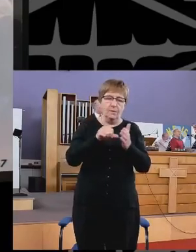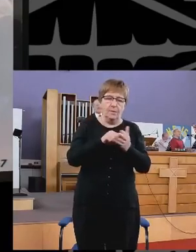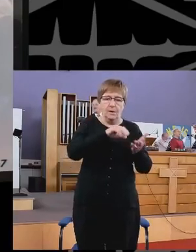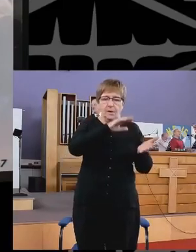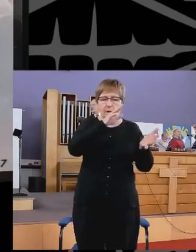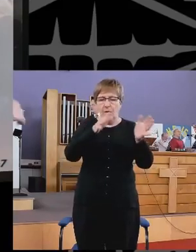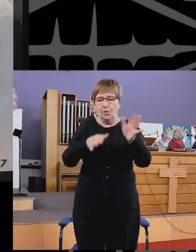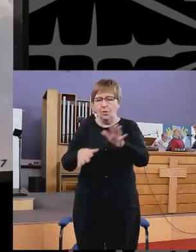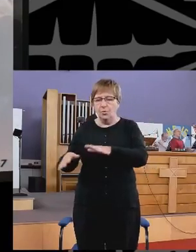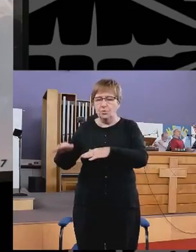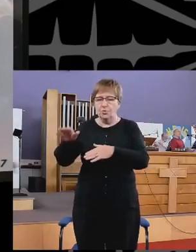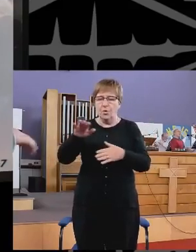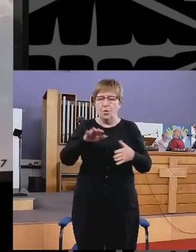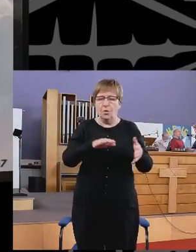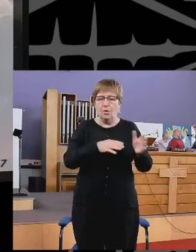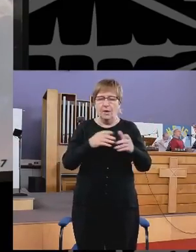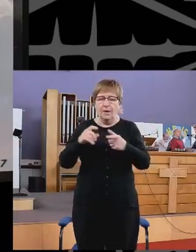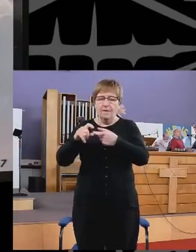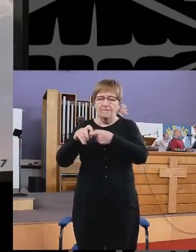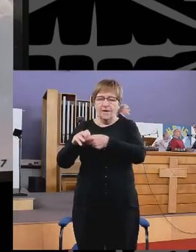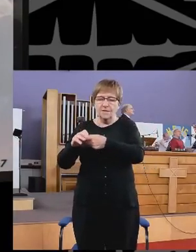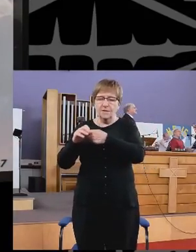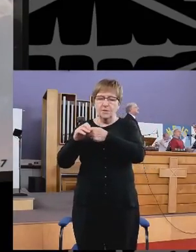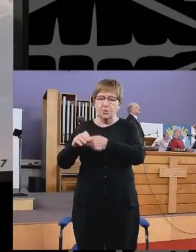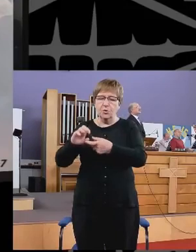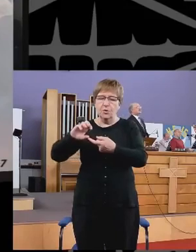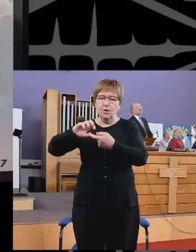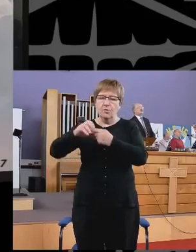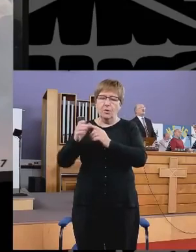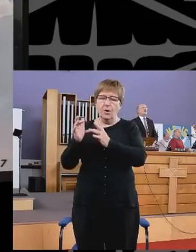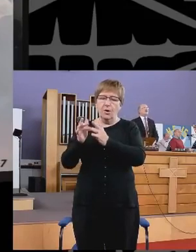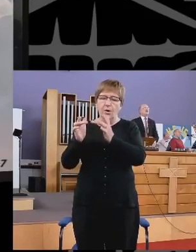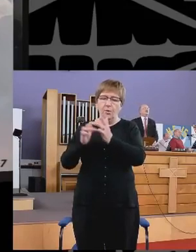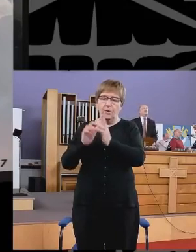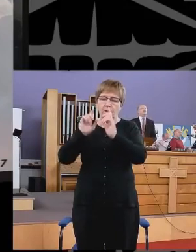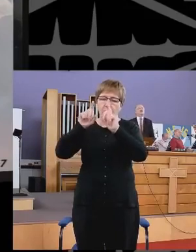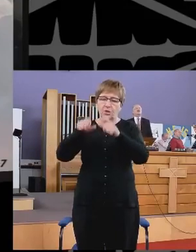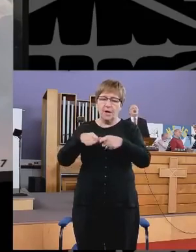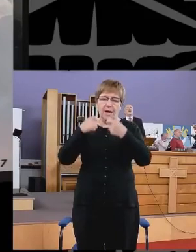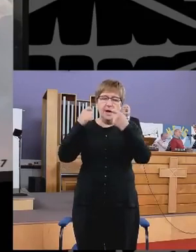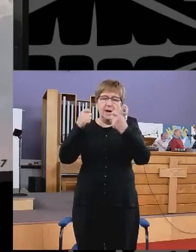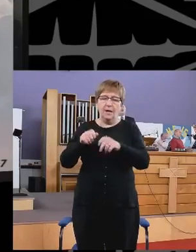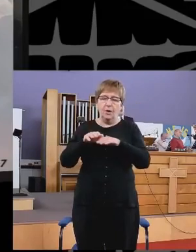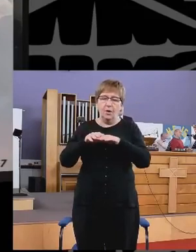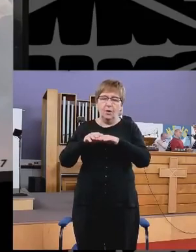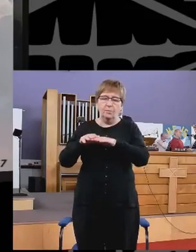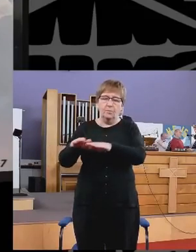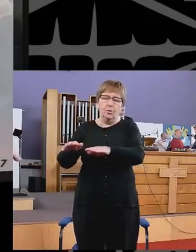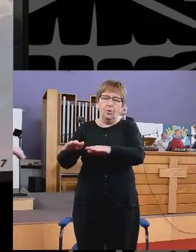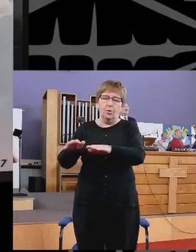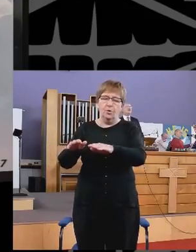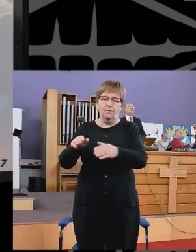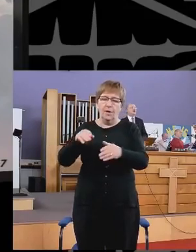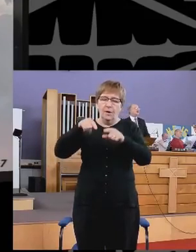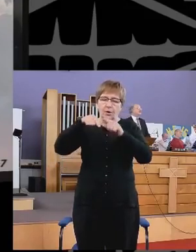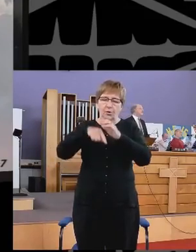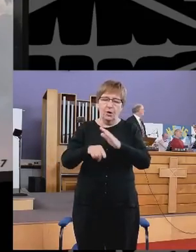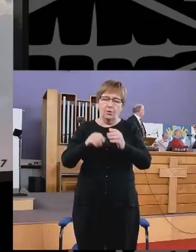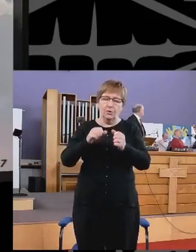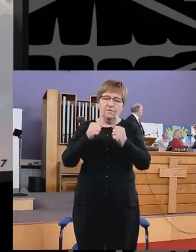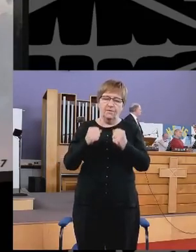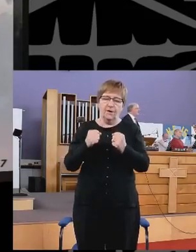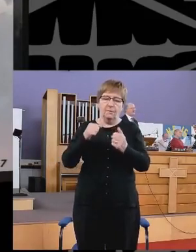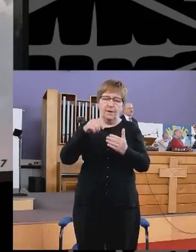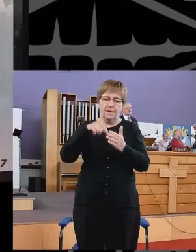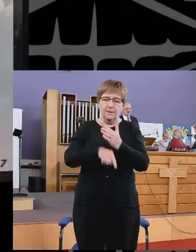willows Role Pass Into the wrong Which man Of food Grown in